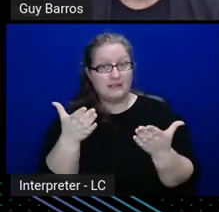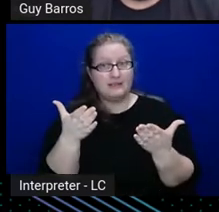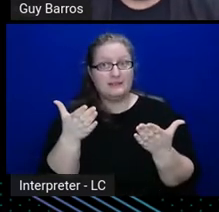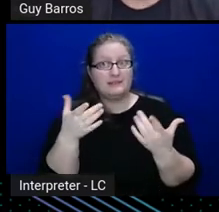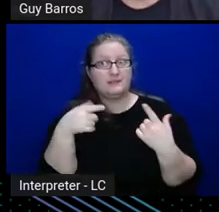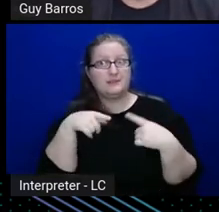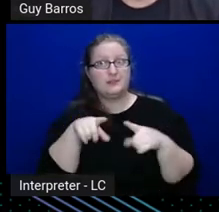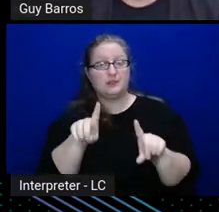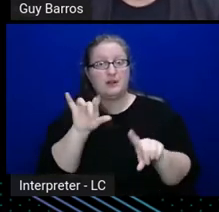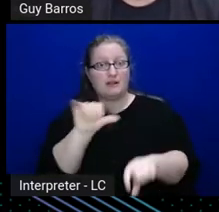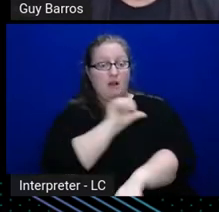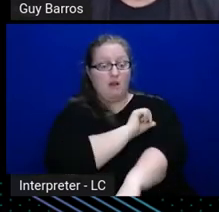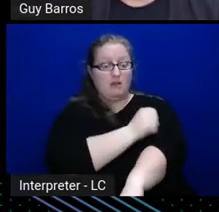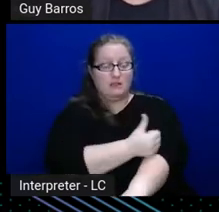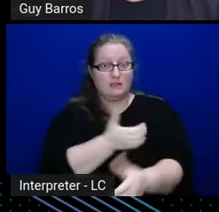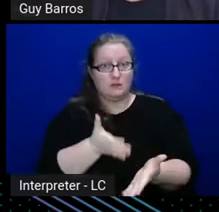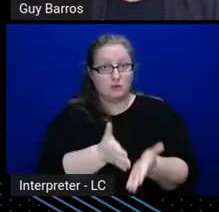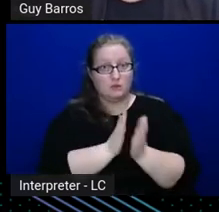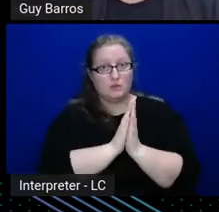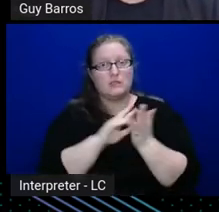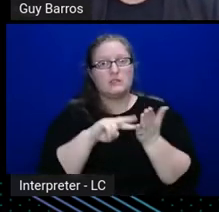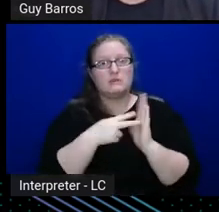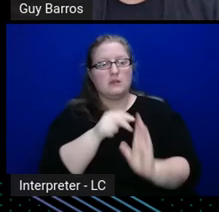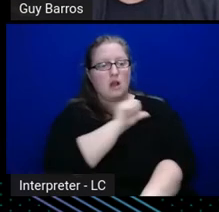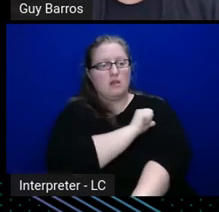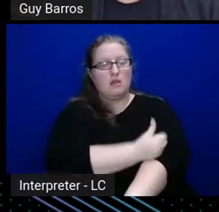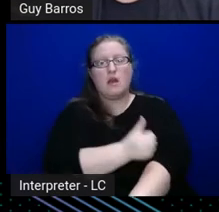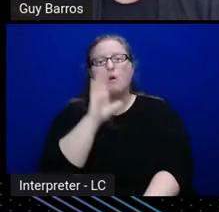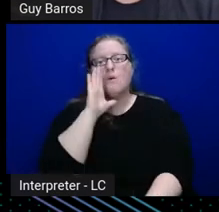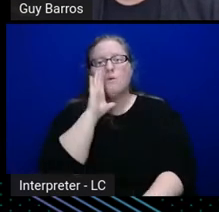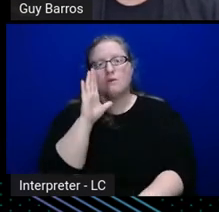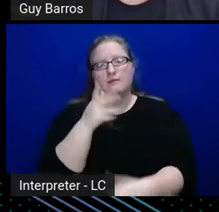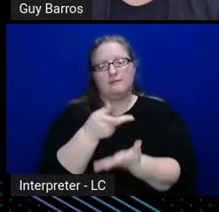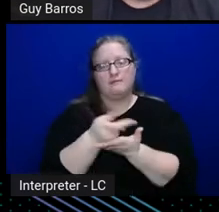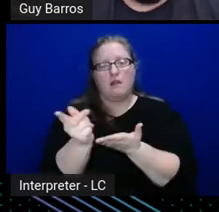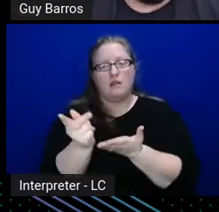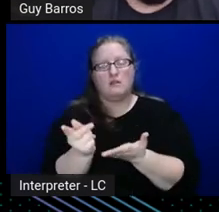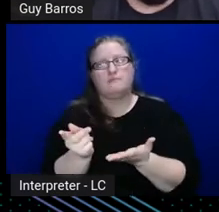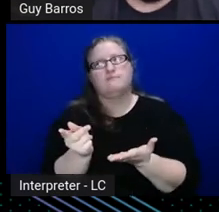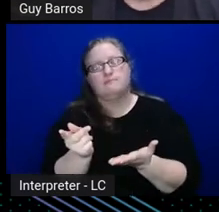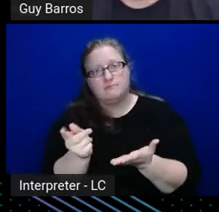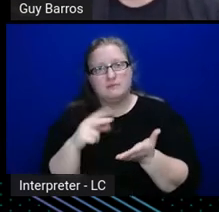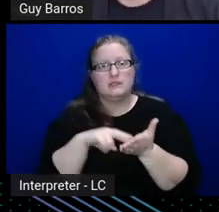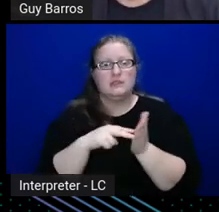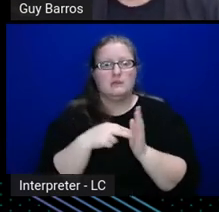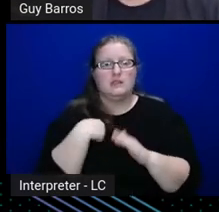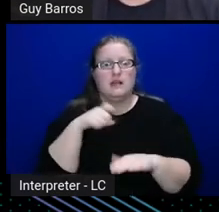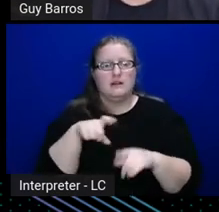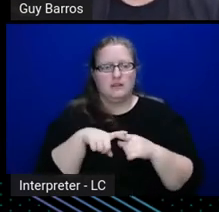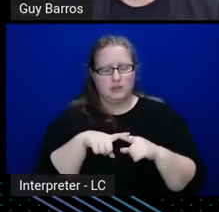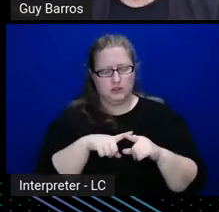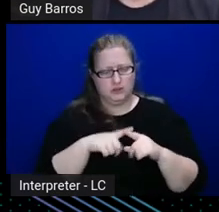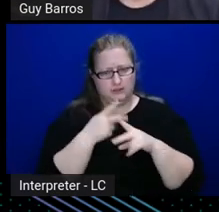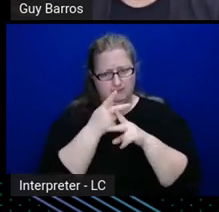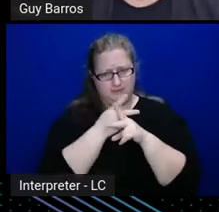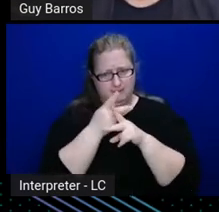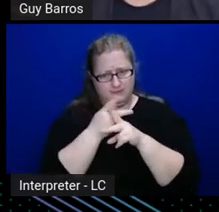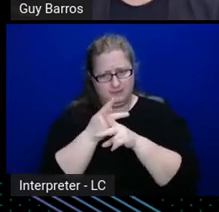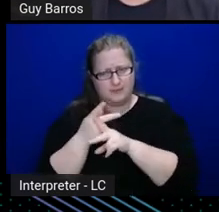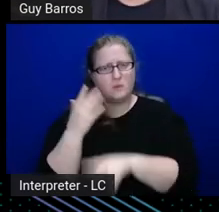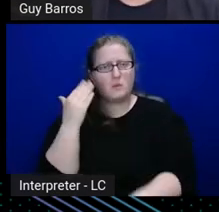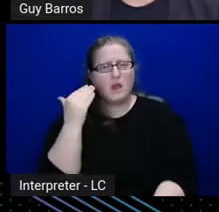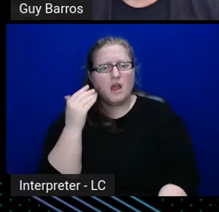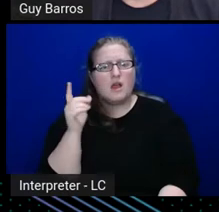authentication request, the authentication fails, and then I have to troubleshoot, why did it fail, you know, is it, um, where